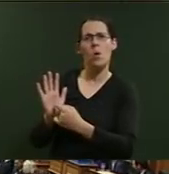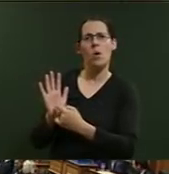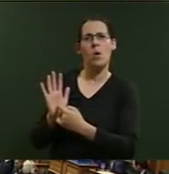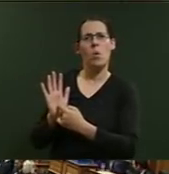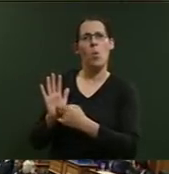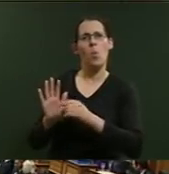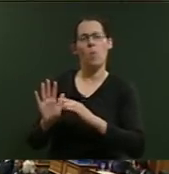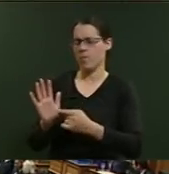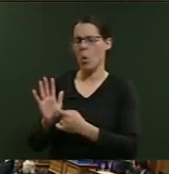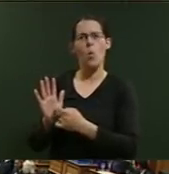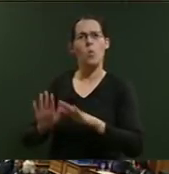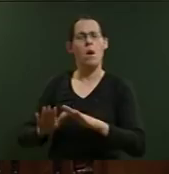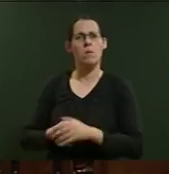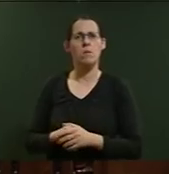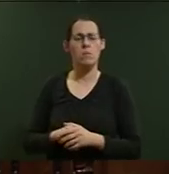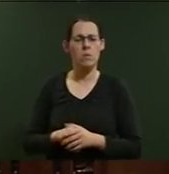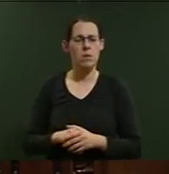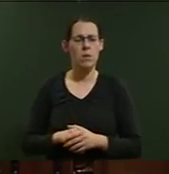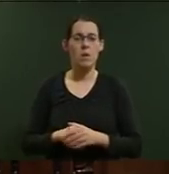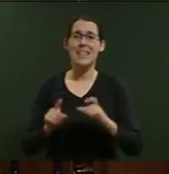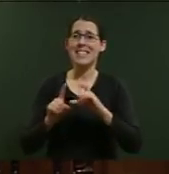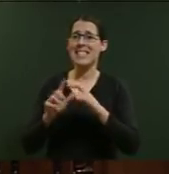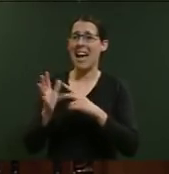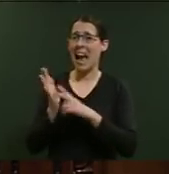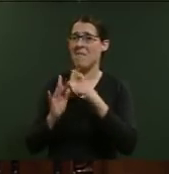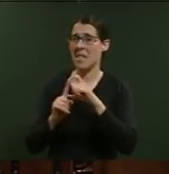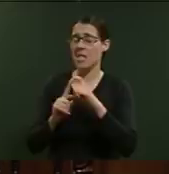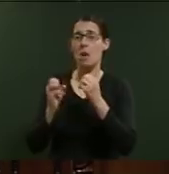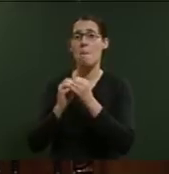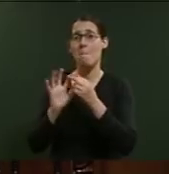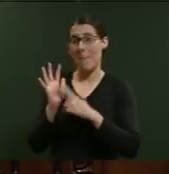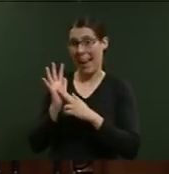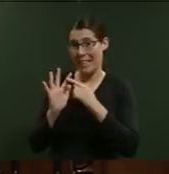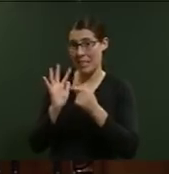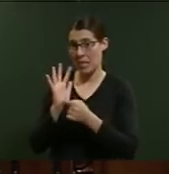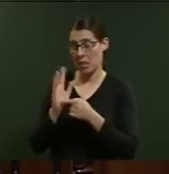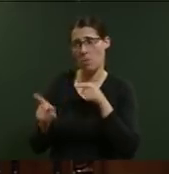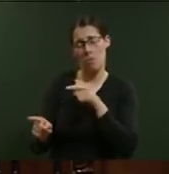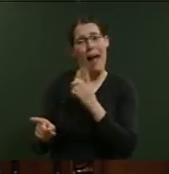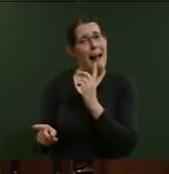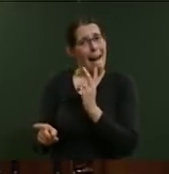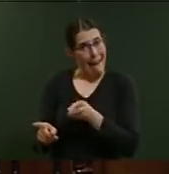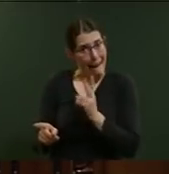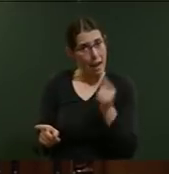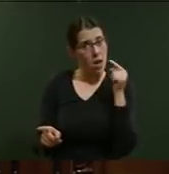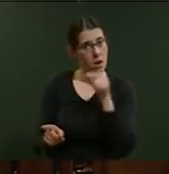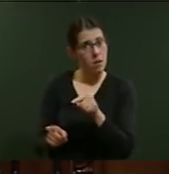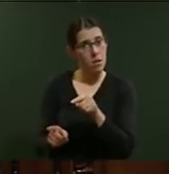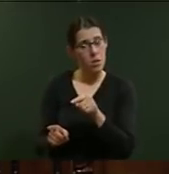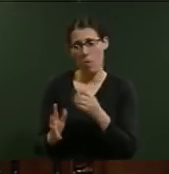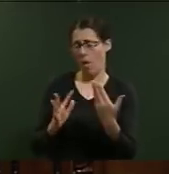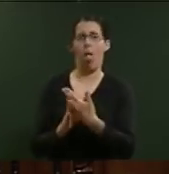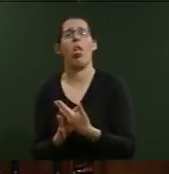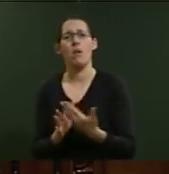David Bennett, once again, you have interjected